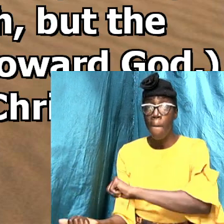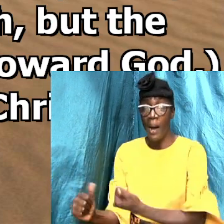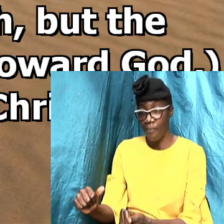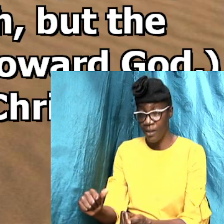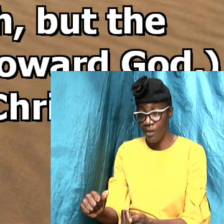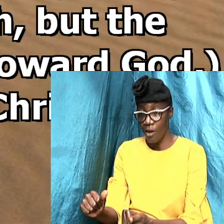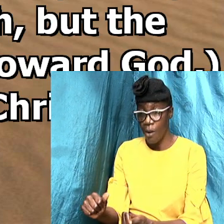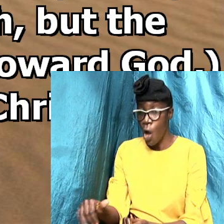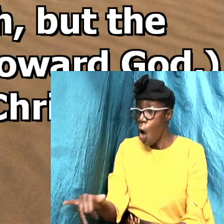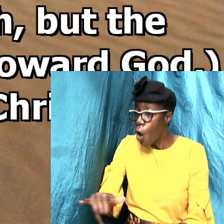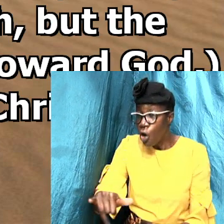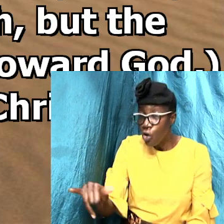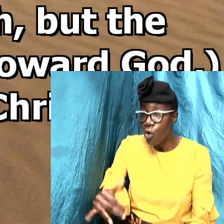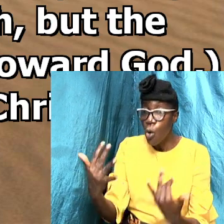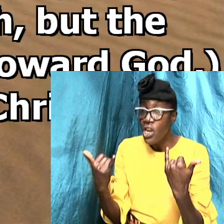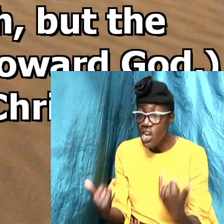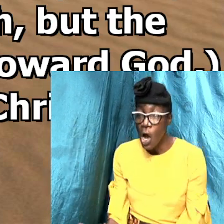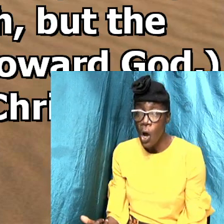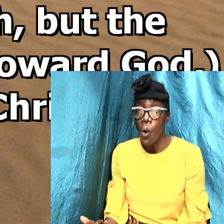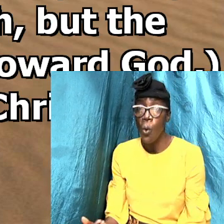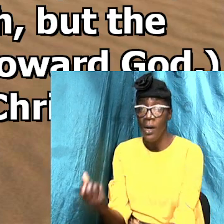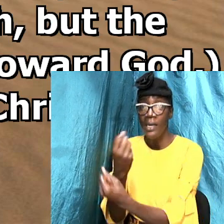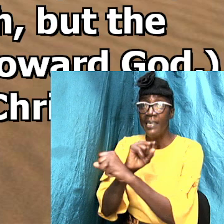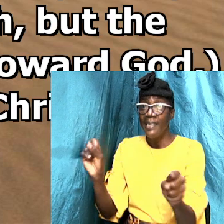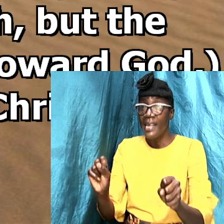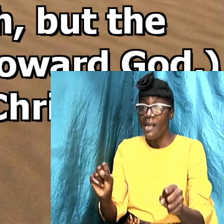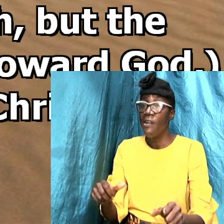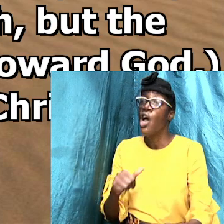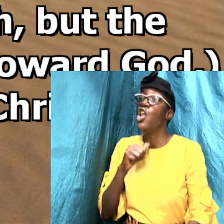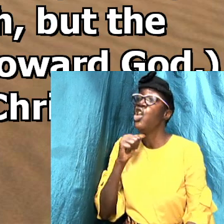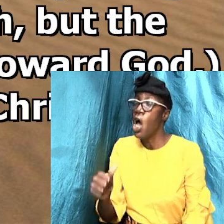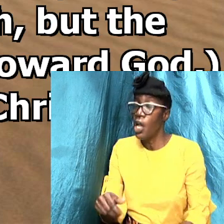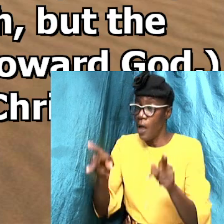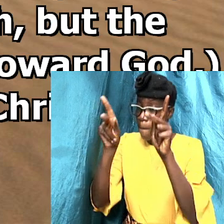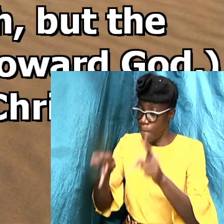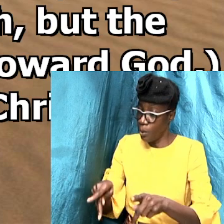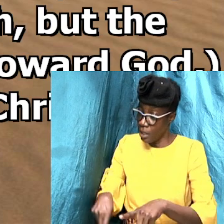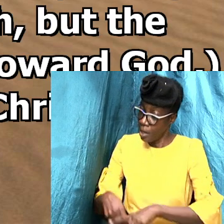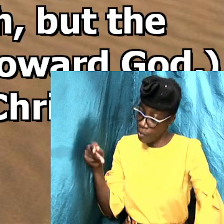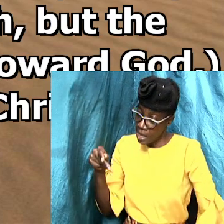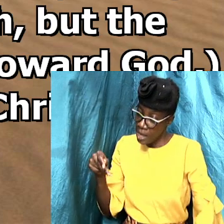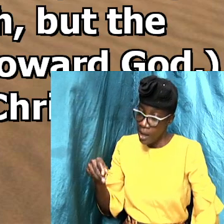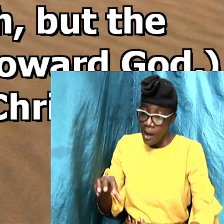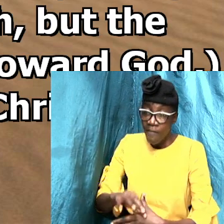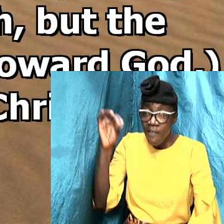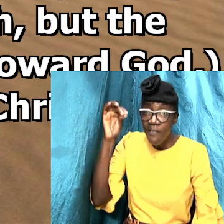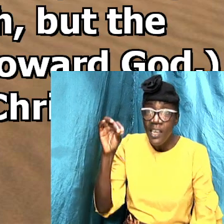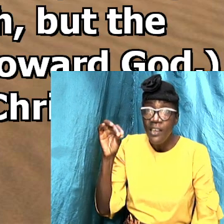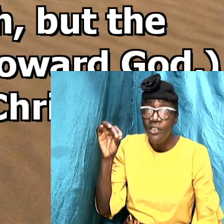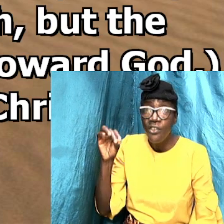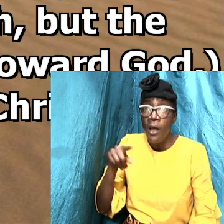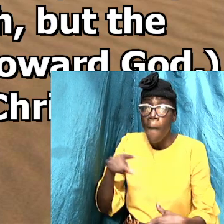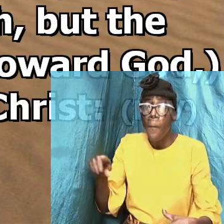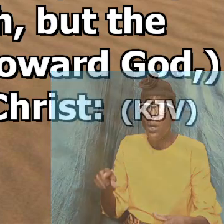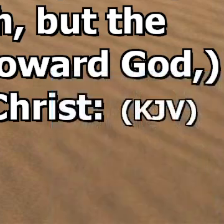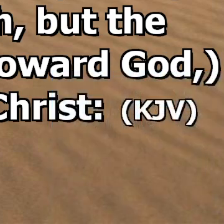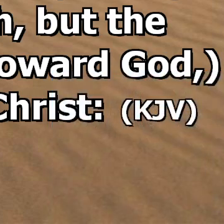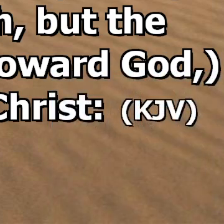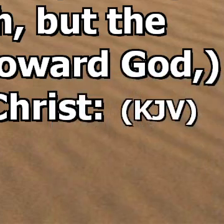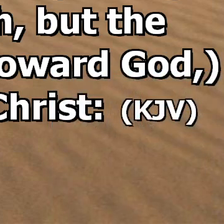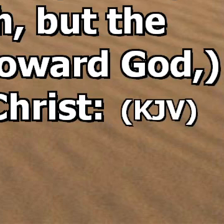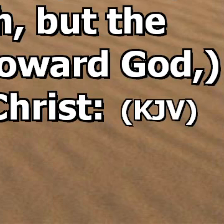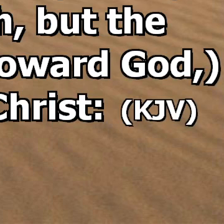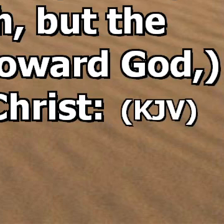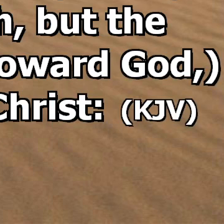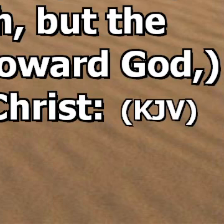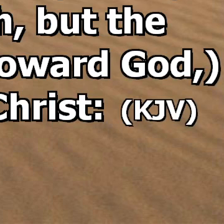with our soul, no save us. Not the putting away of the filth of the flesh, but the answer of a good